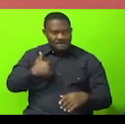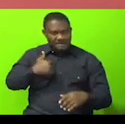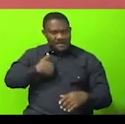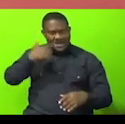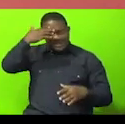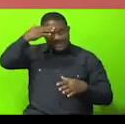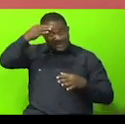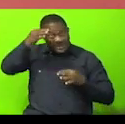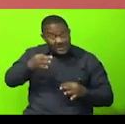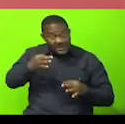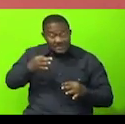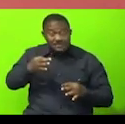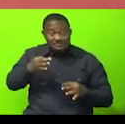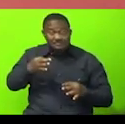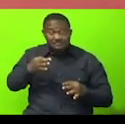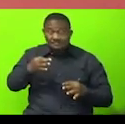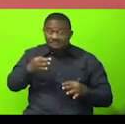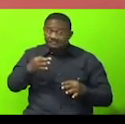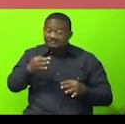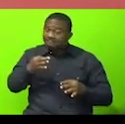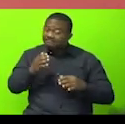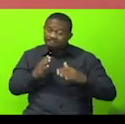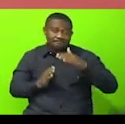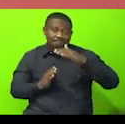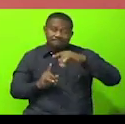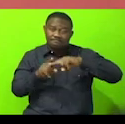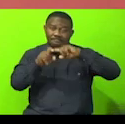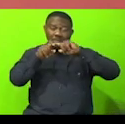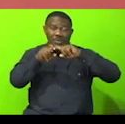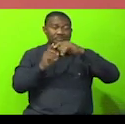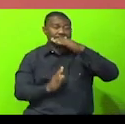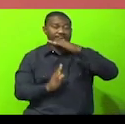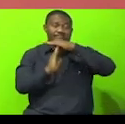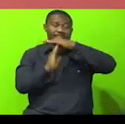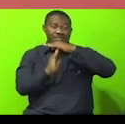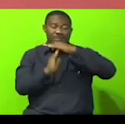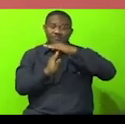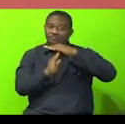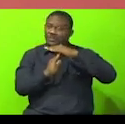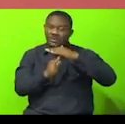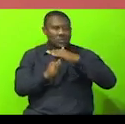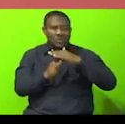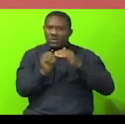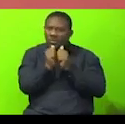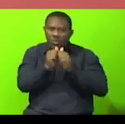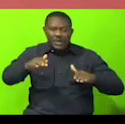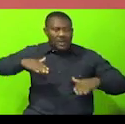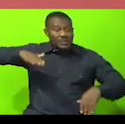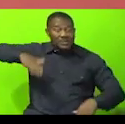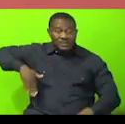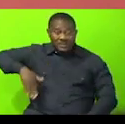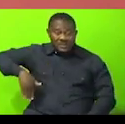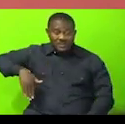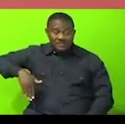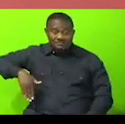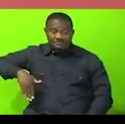decide to suspend a meeting of the House indefinitely. indefinitely. The House